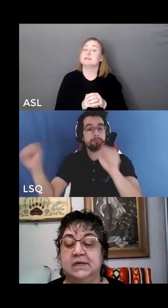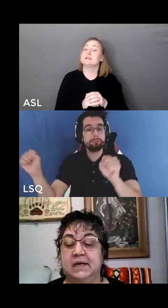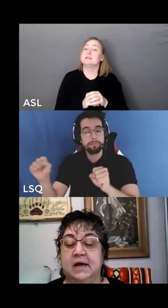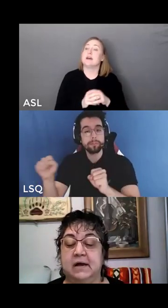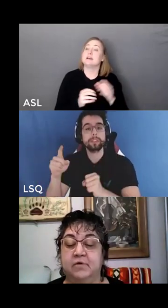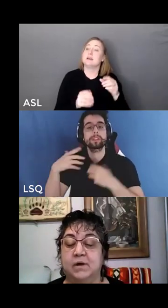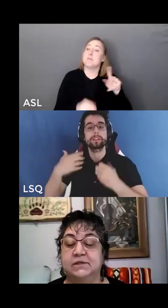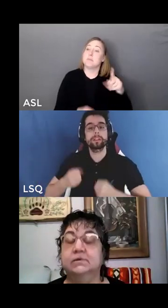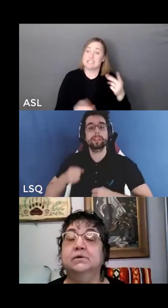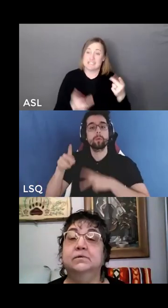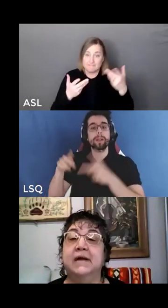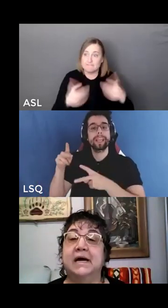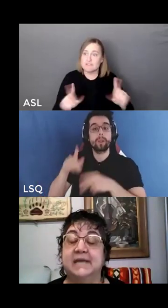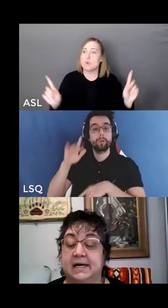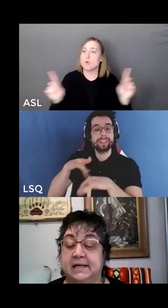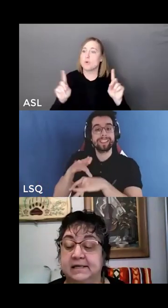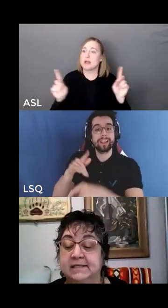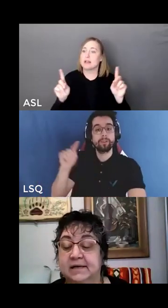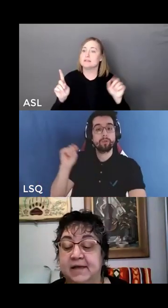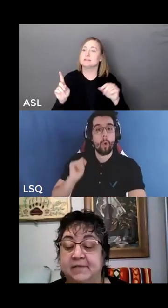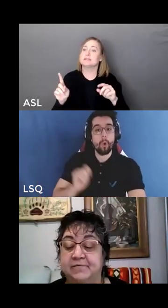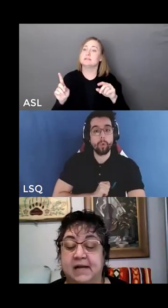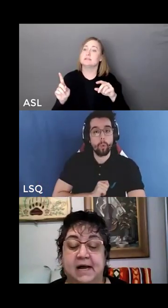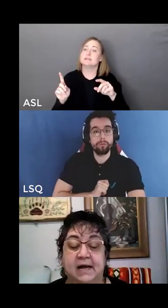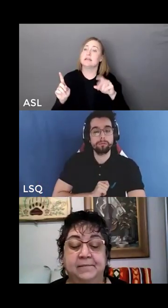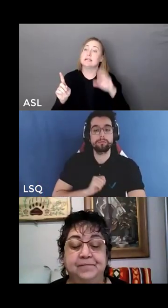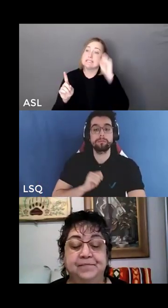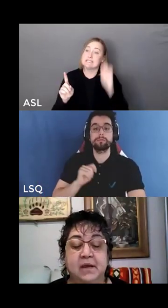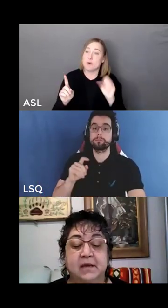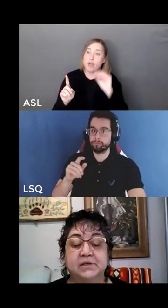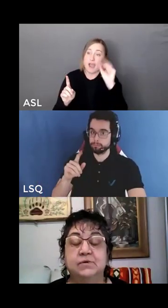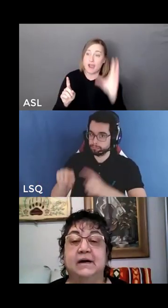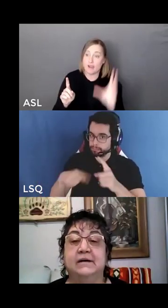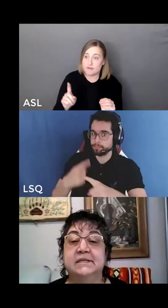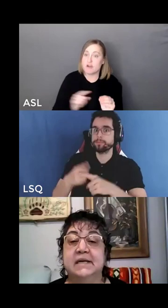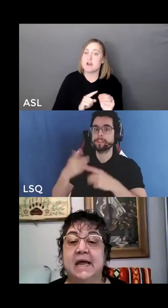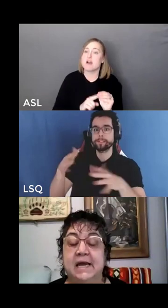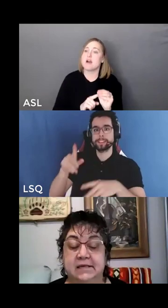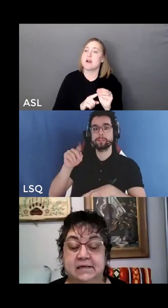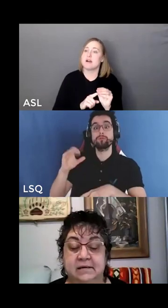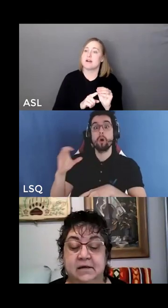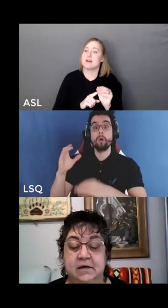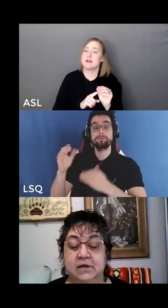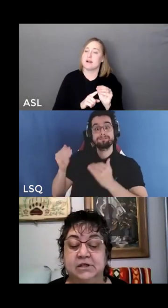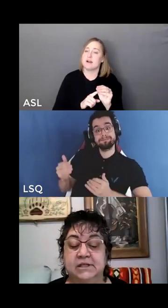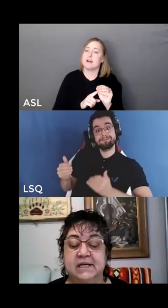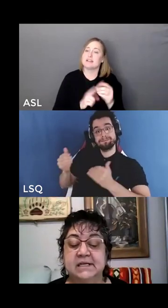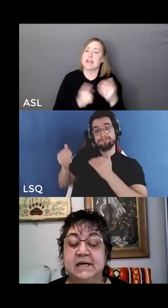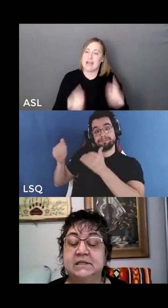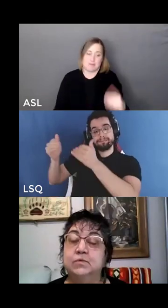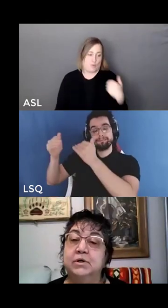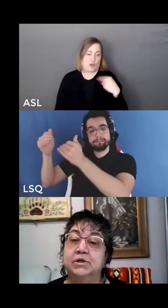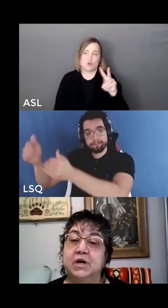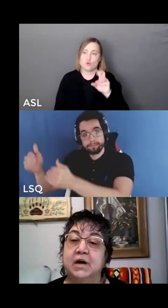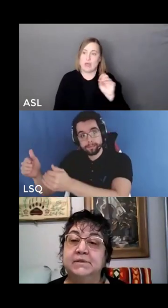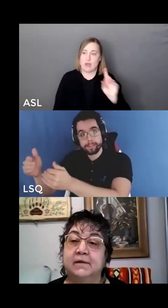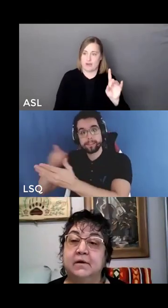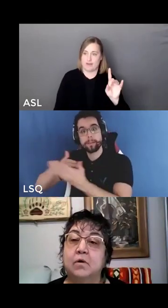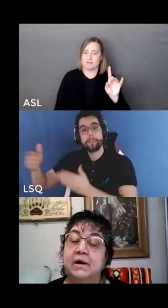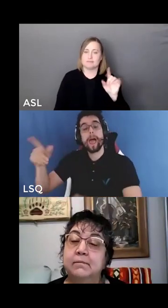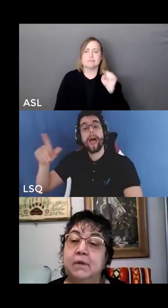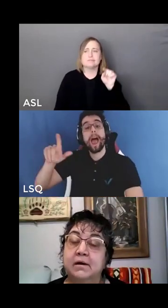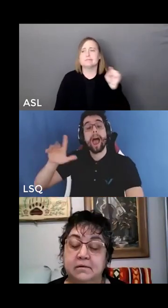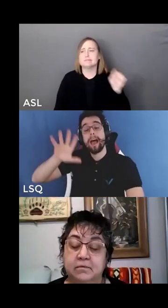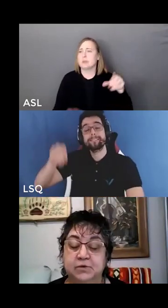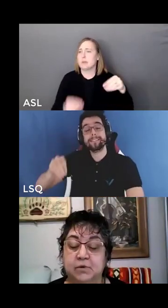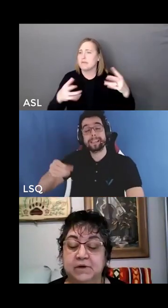University of KwaZulu-Natal in South Africa in 2008. She's conducted workshops on